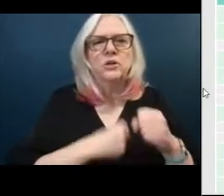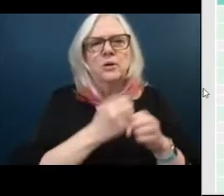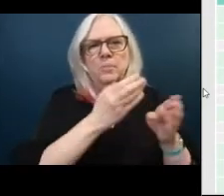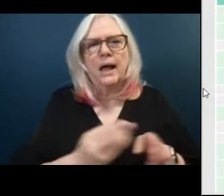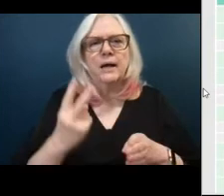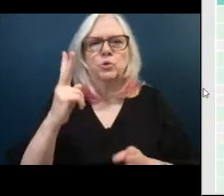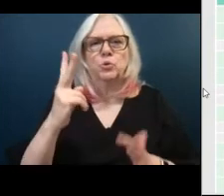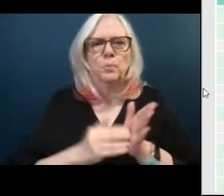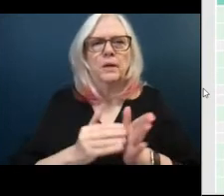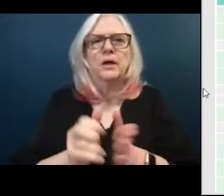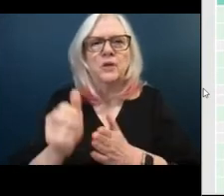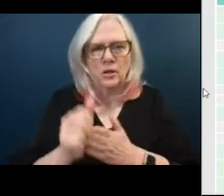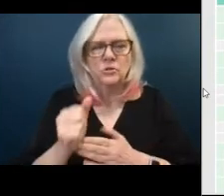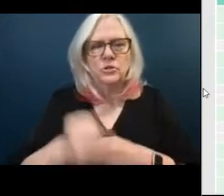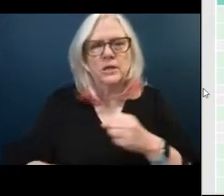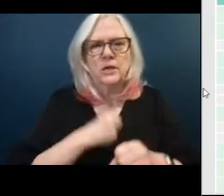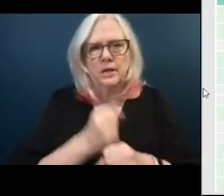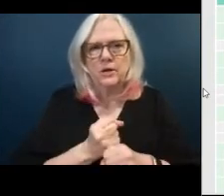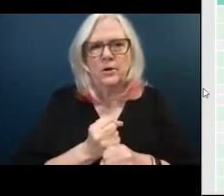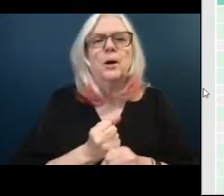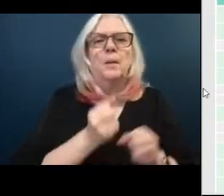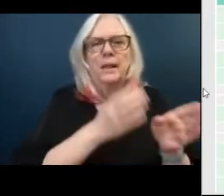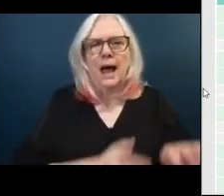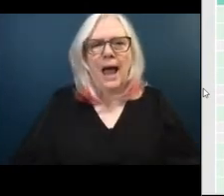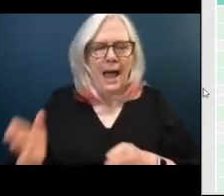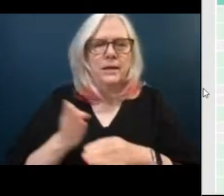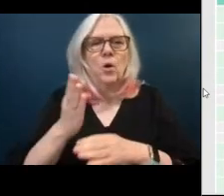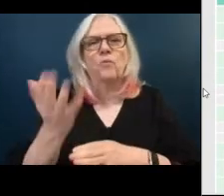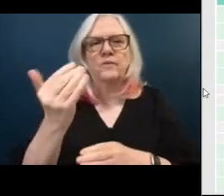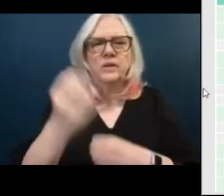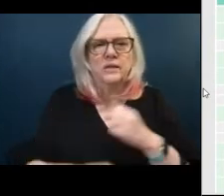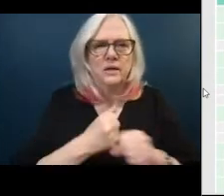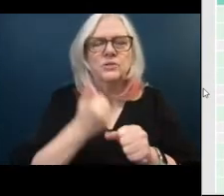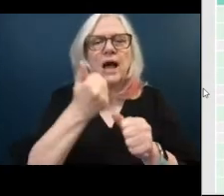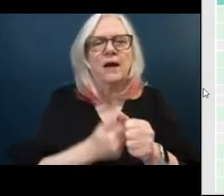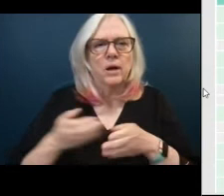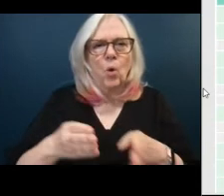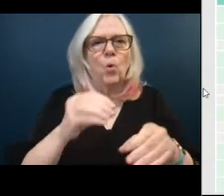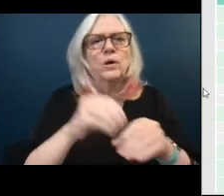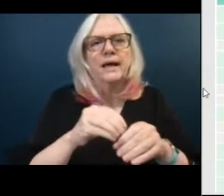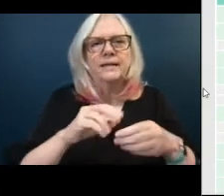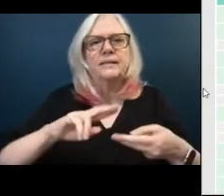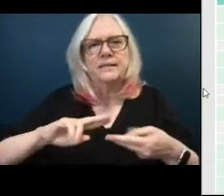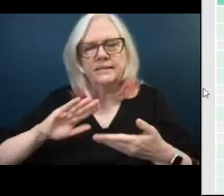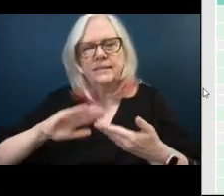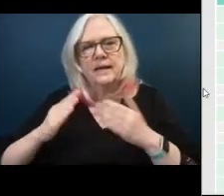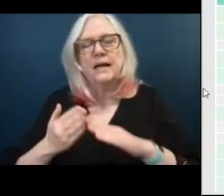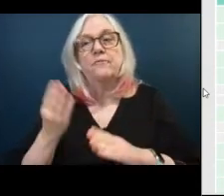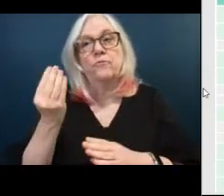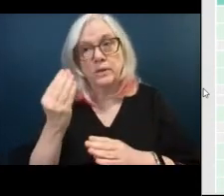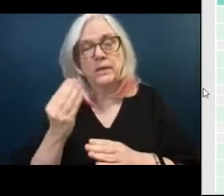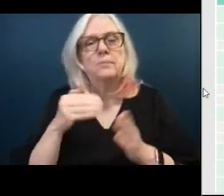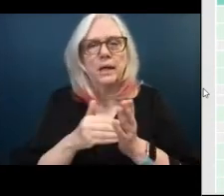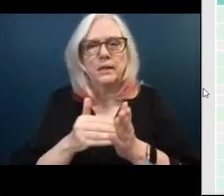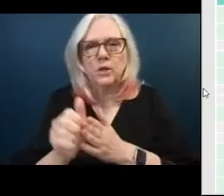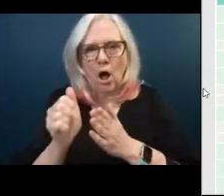plan plus inflation uh and then and over 15 years every road in the city would be four two million dollars a year plus or minus uh